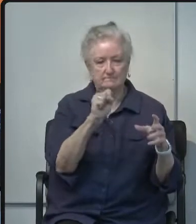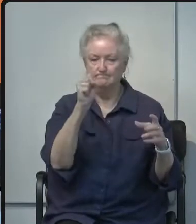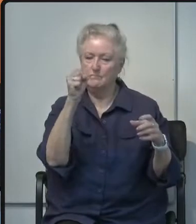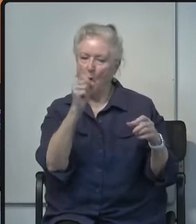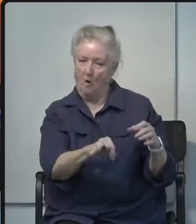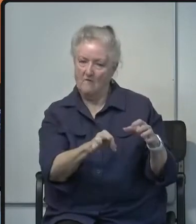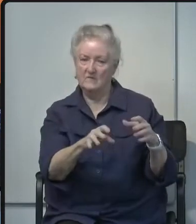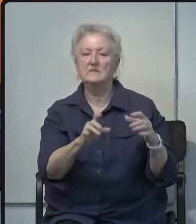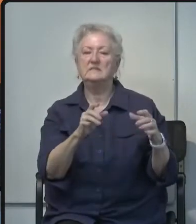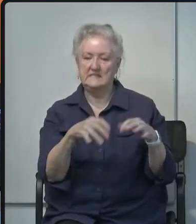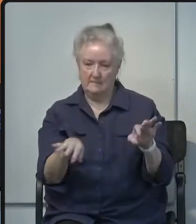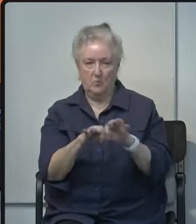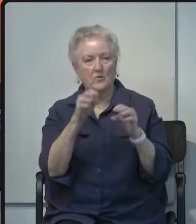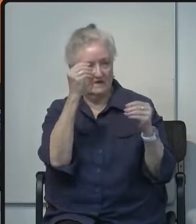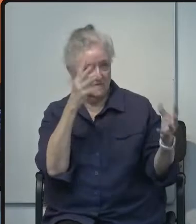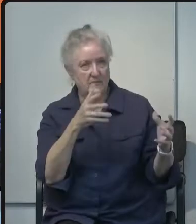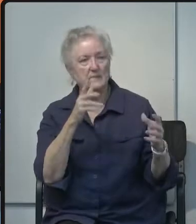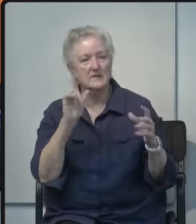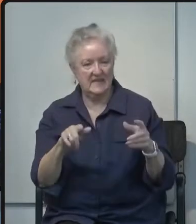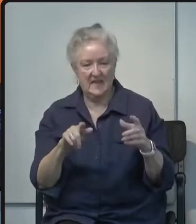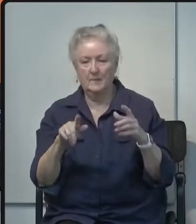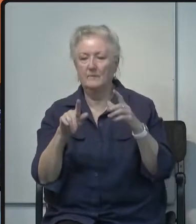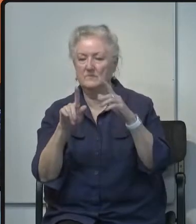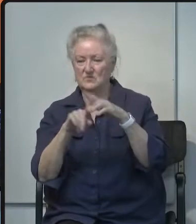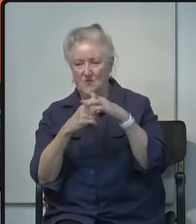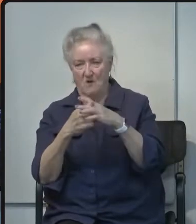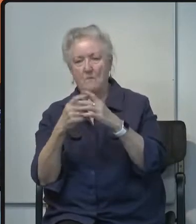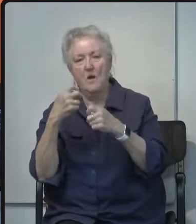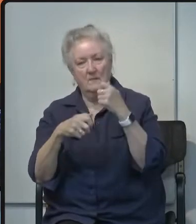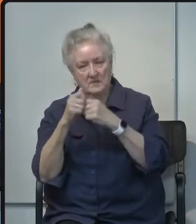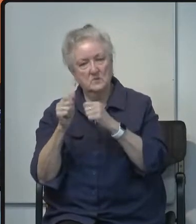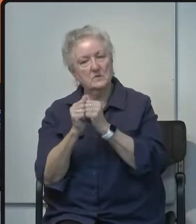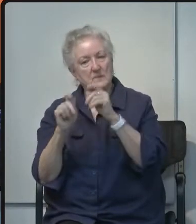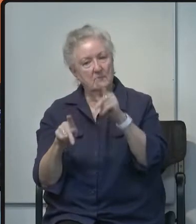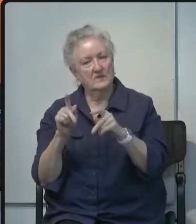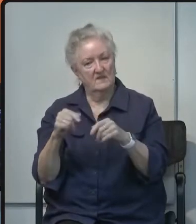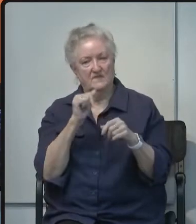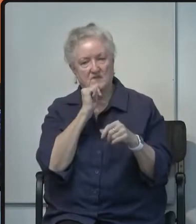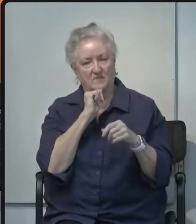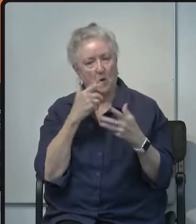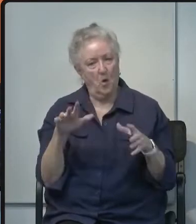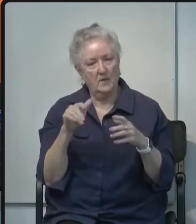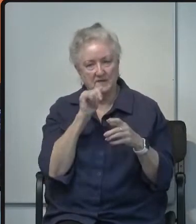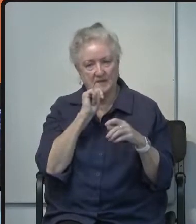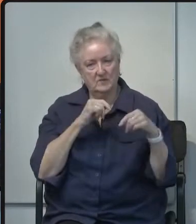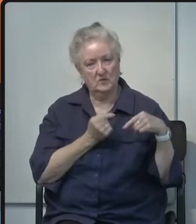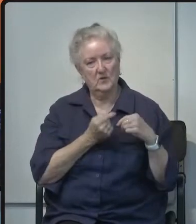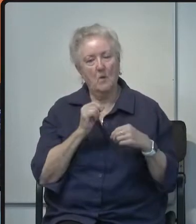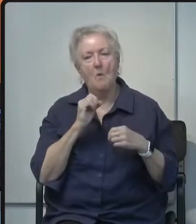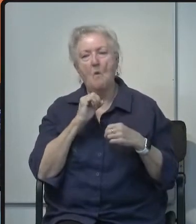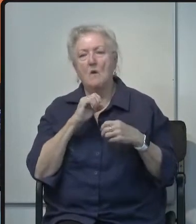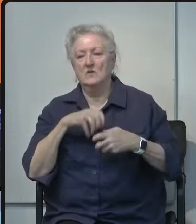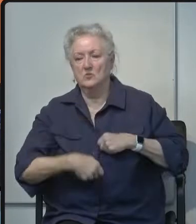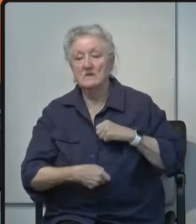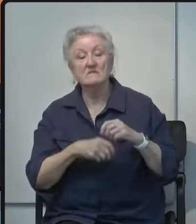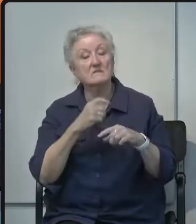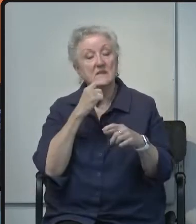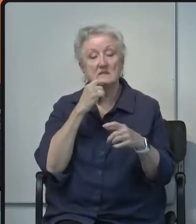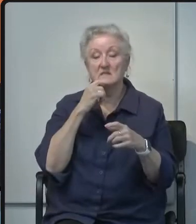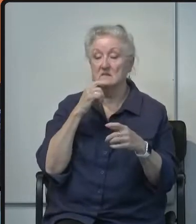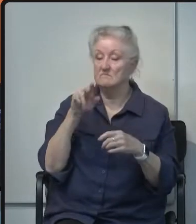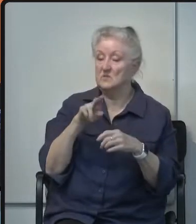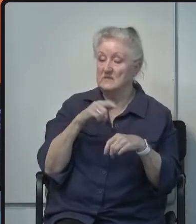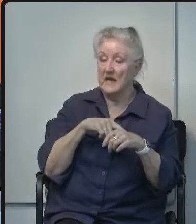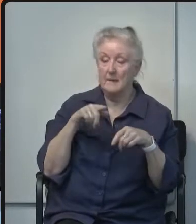information but it can really be triggering for people that are suffering from trauma or from grief um spending time